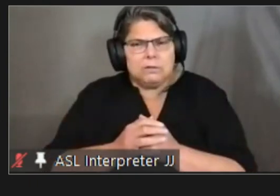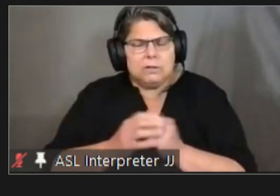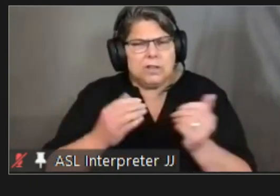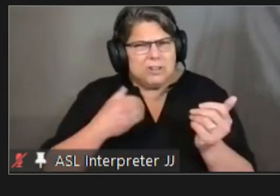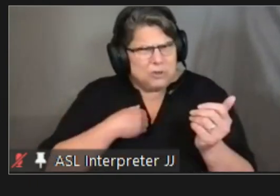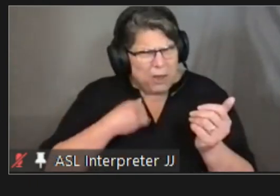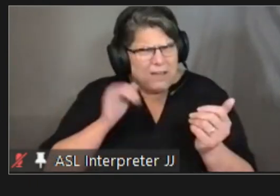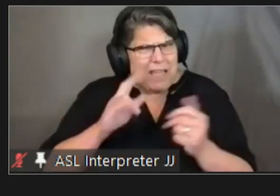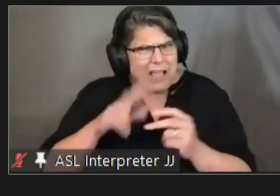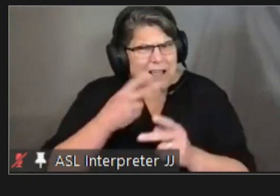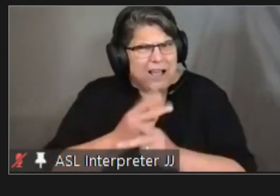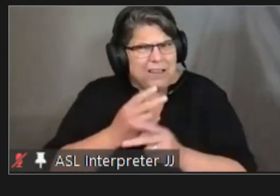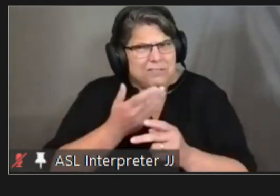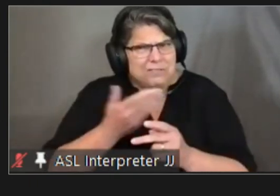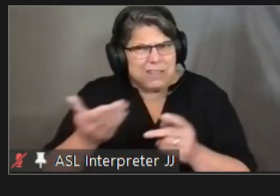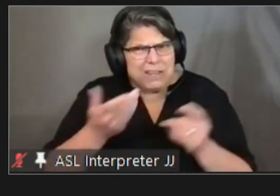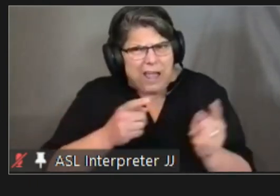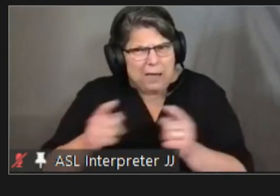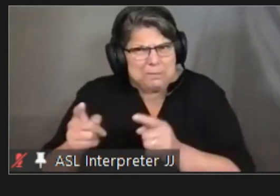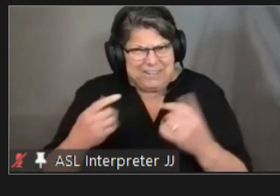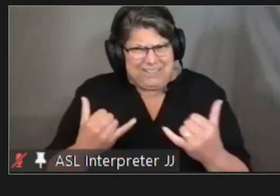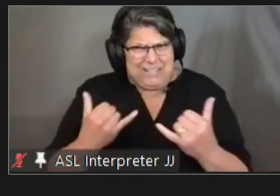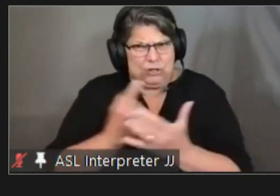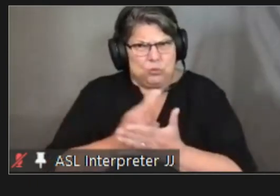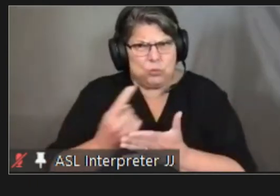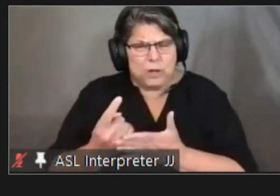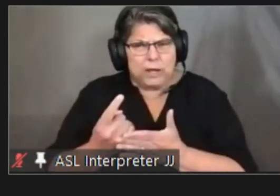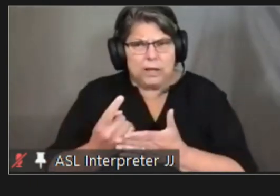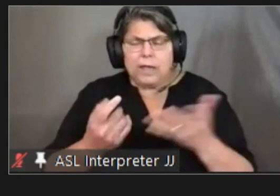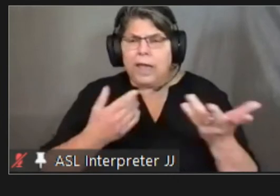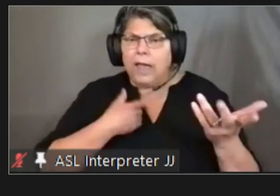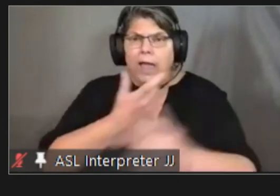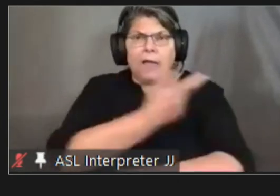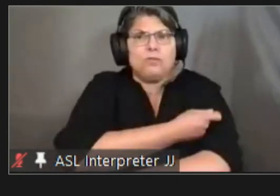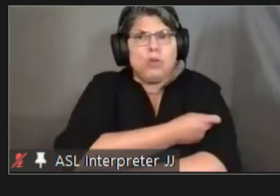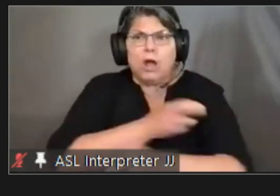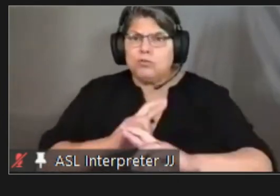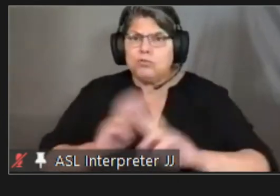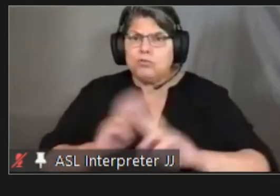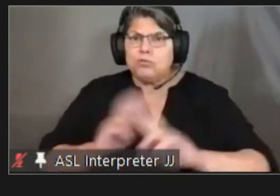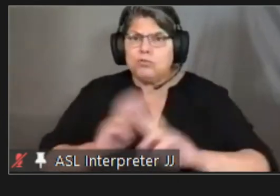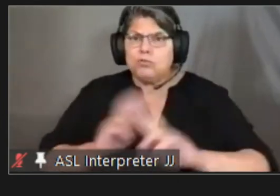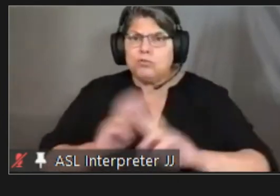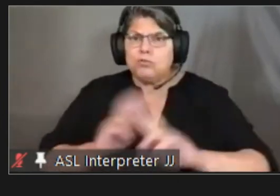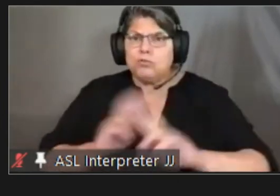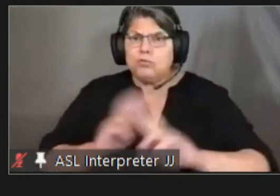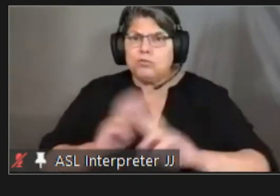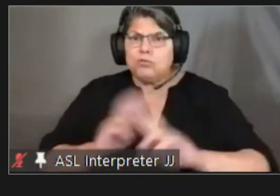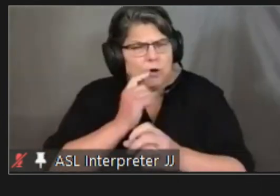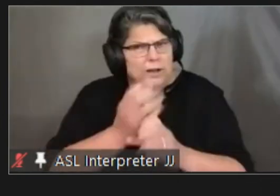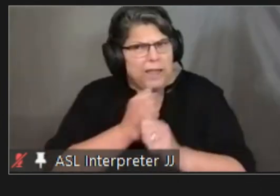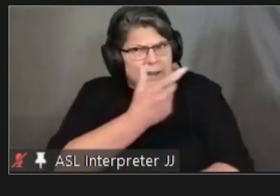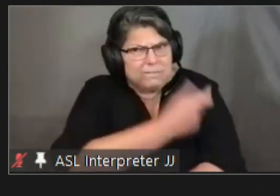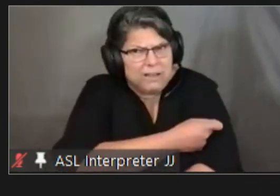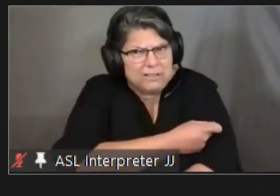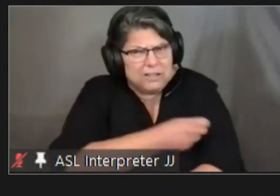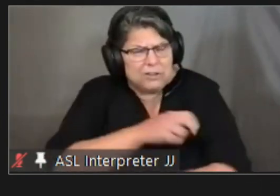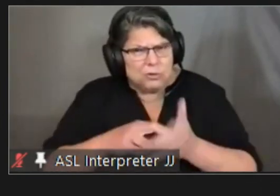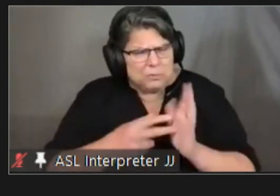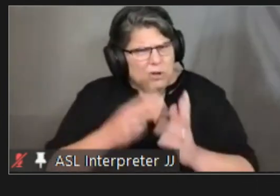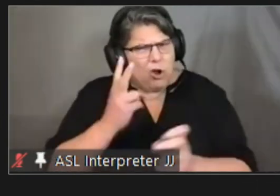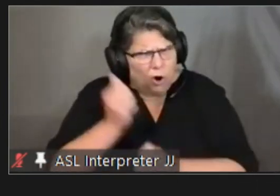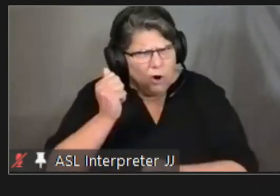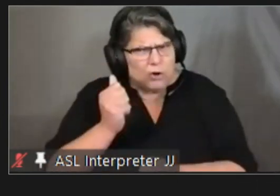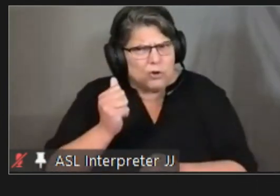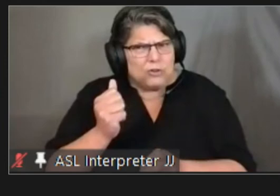experiences like that this week with uh shots what people hadn't scheduled for their vaccines or are you finding that it's harder and harder to